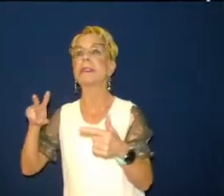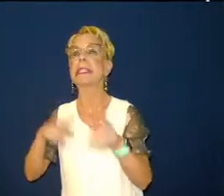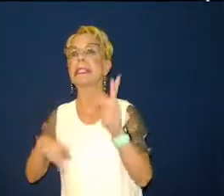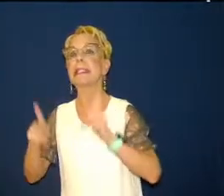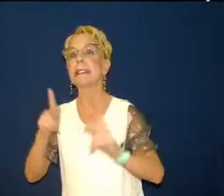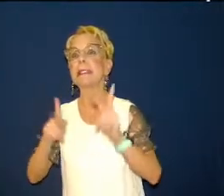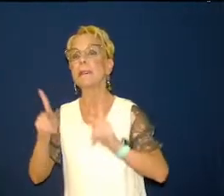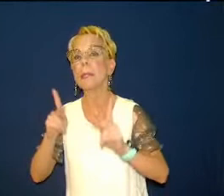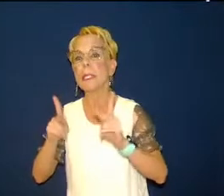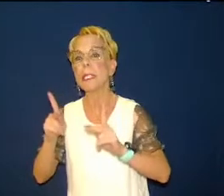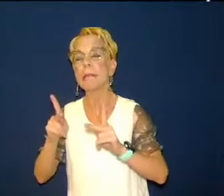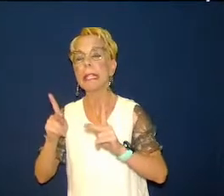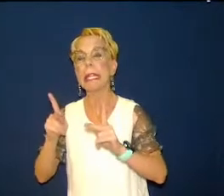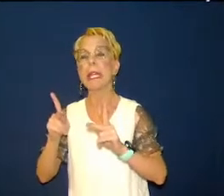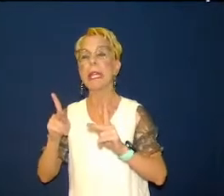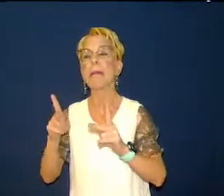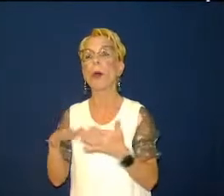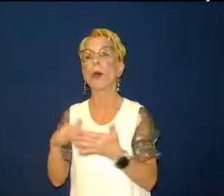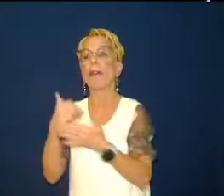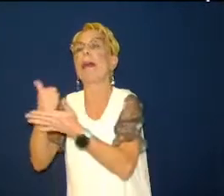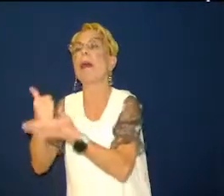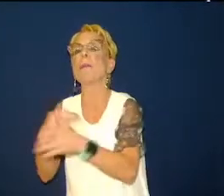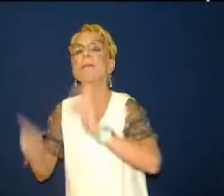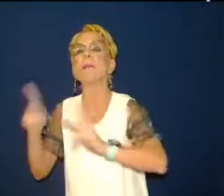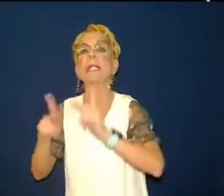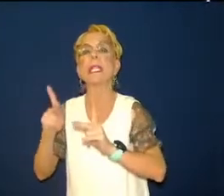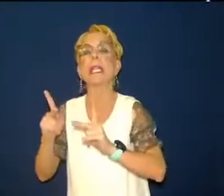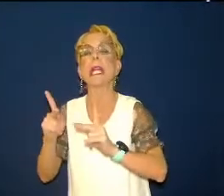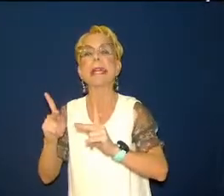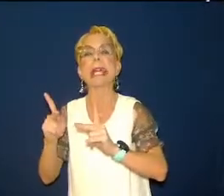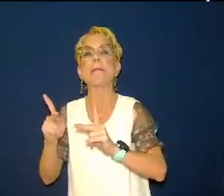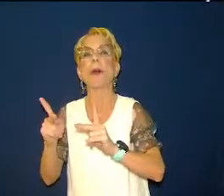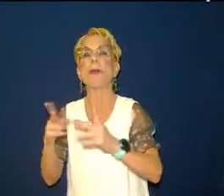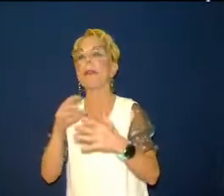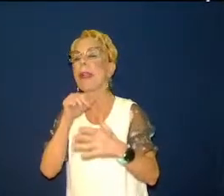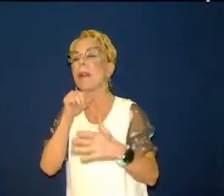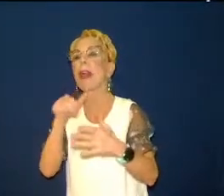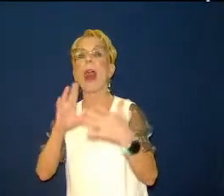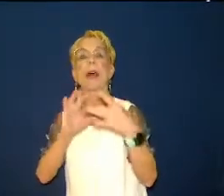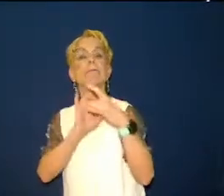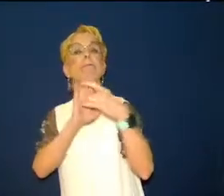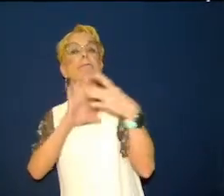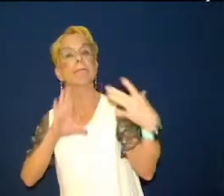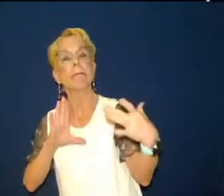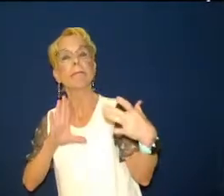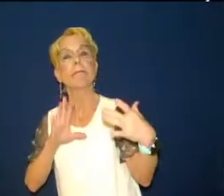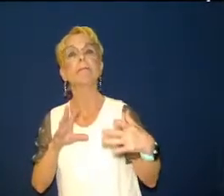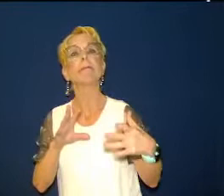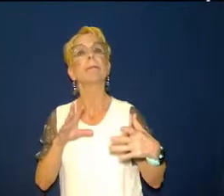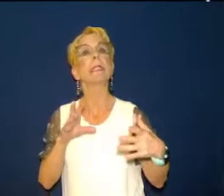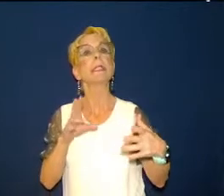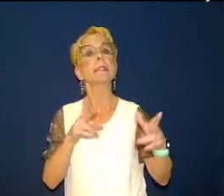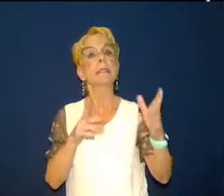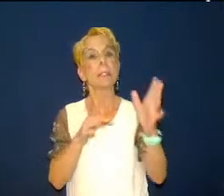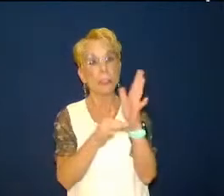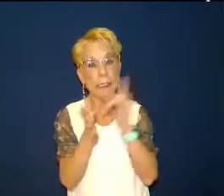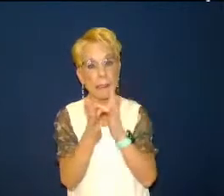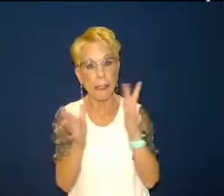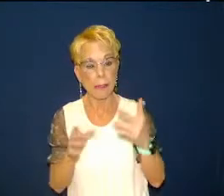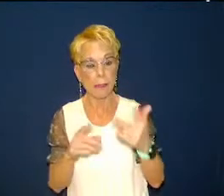out of our way to love and care for them if not then it's time for me to wake up because